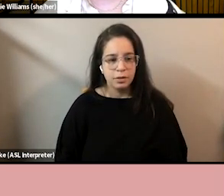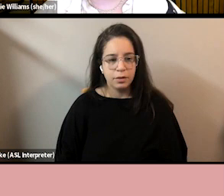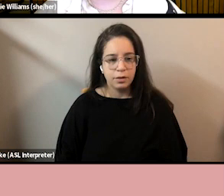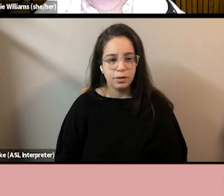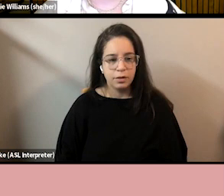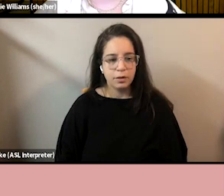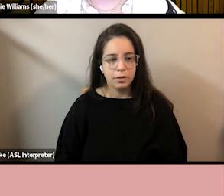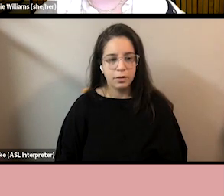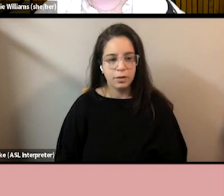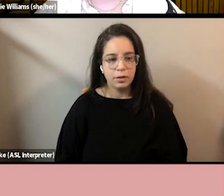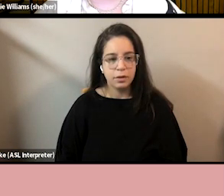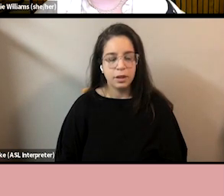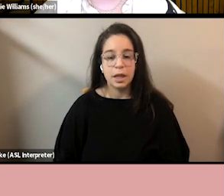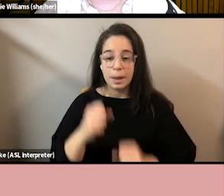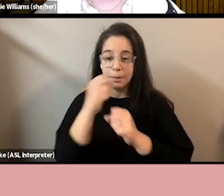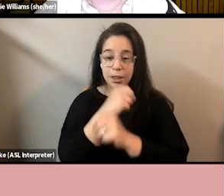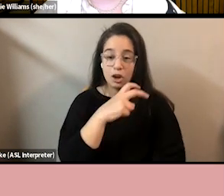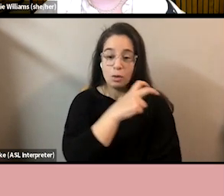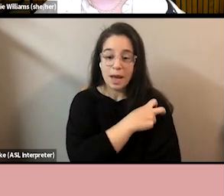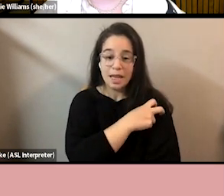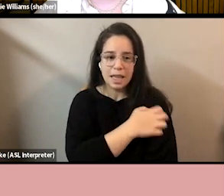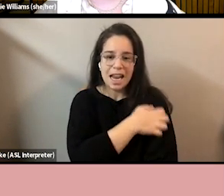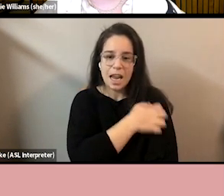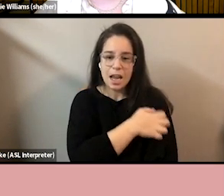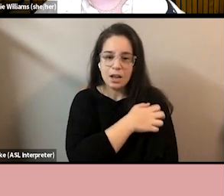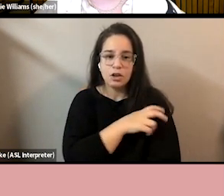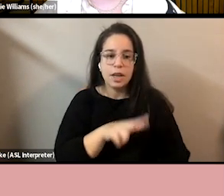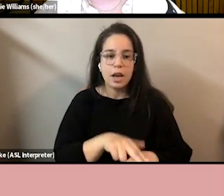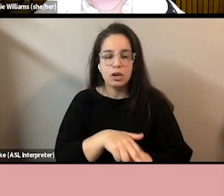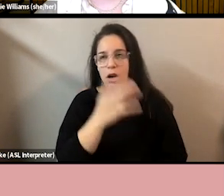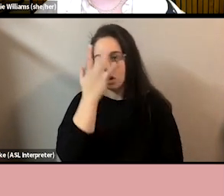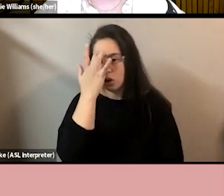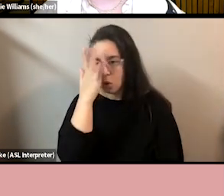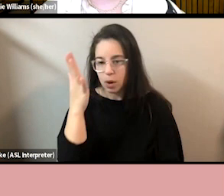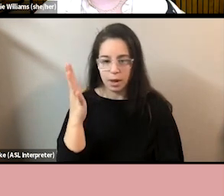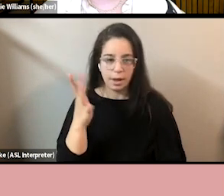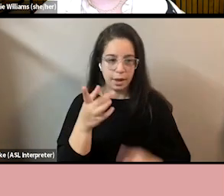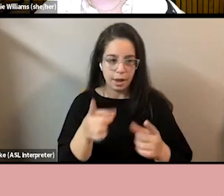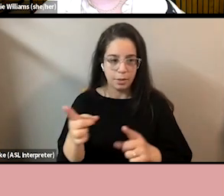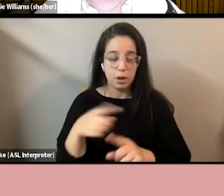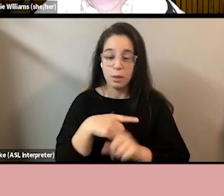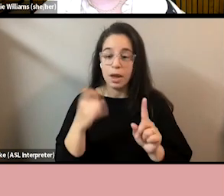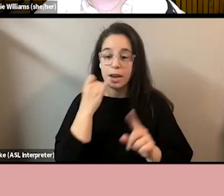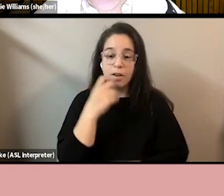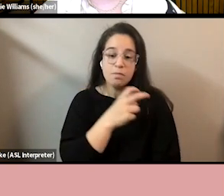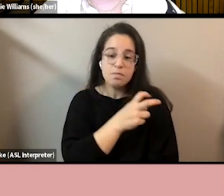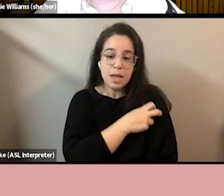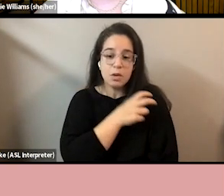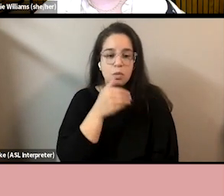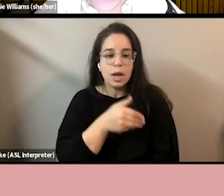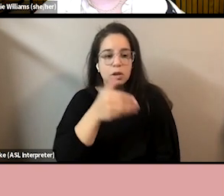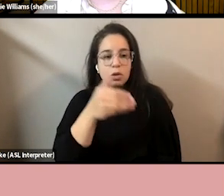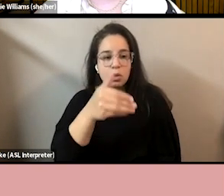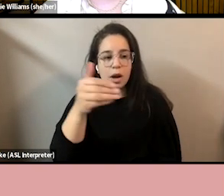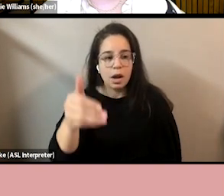Oh, mosquito bites and our itch are one of nature's most annoying features. But if you're only bitten every once in a while,